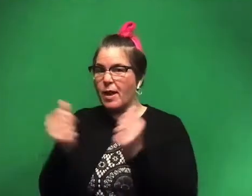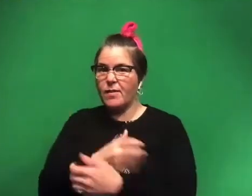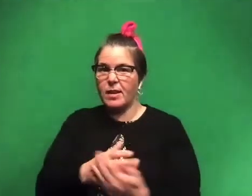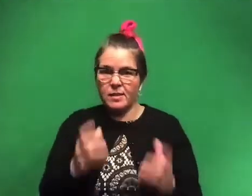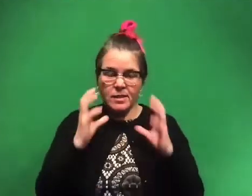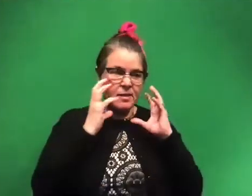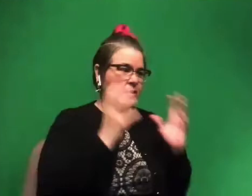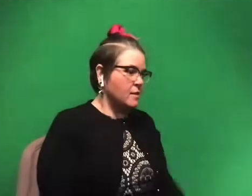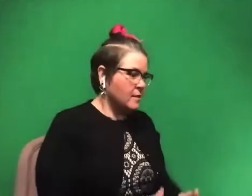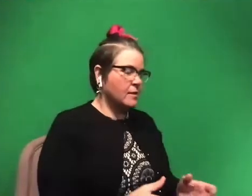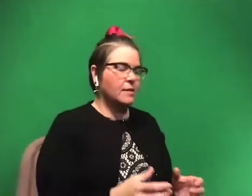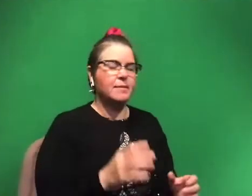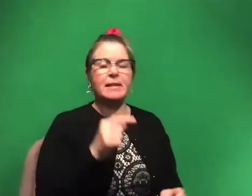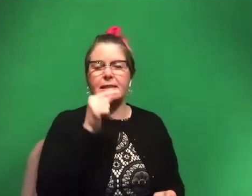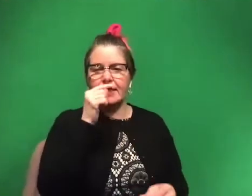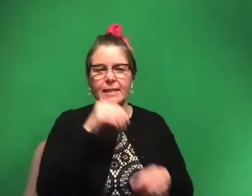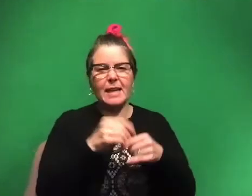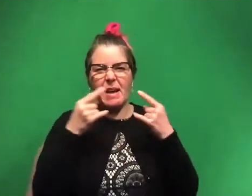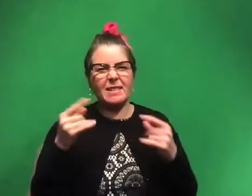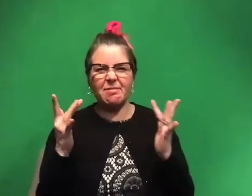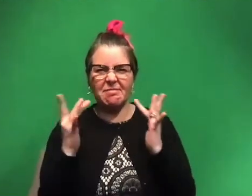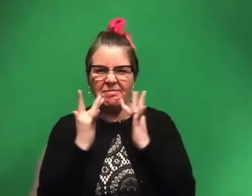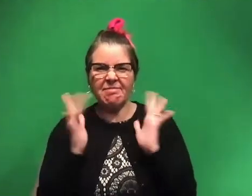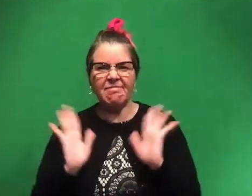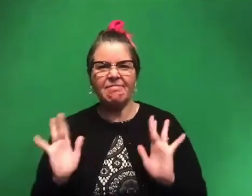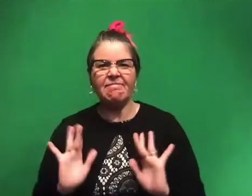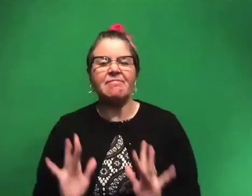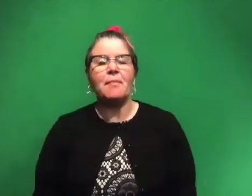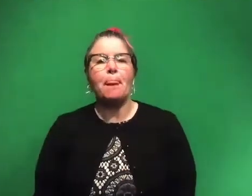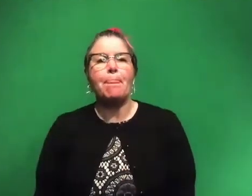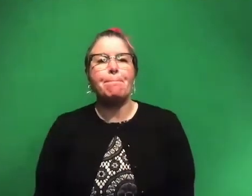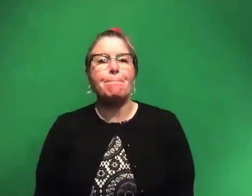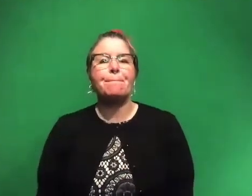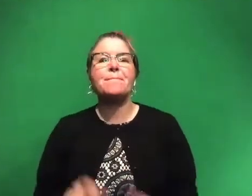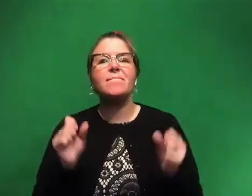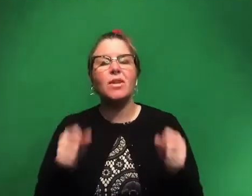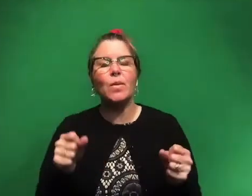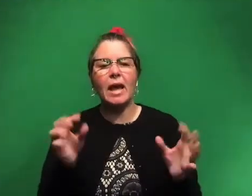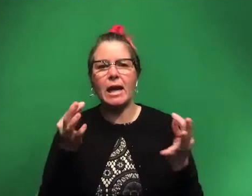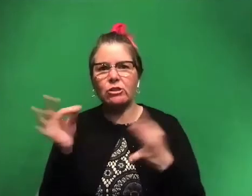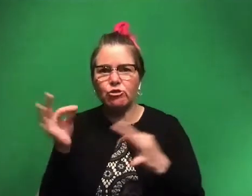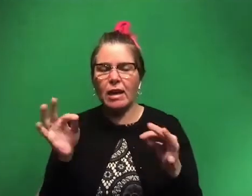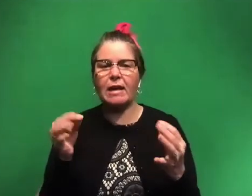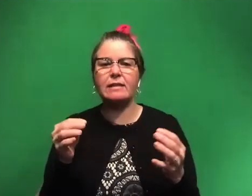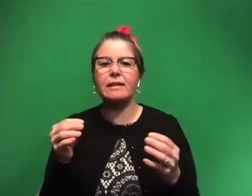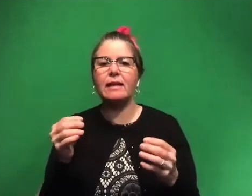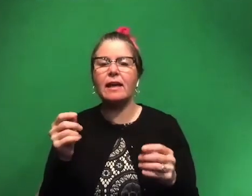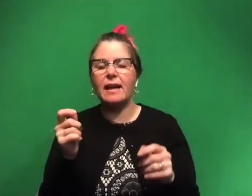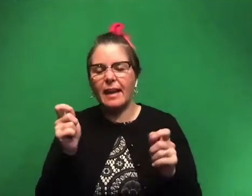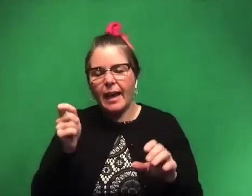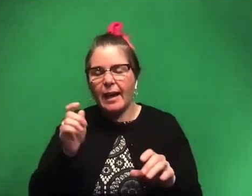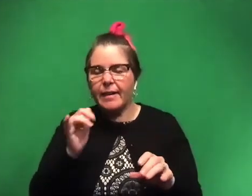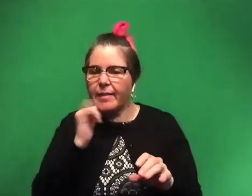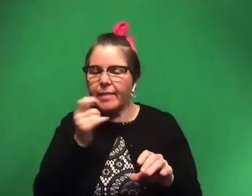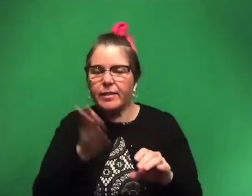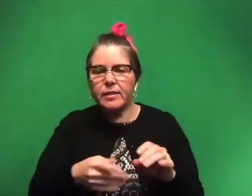my mask because sneezing in a mask is really gross. Um, but yeah, you can get distracted and sometimes things can chip if, you know, you sneeze